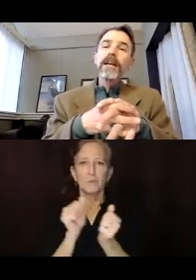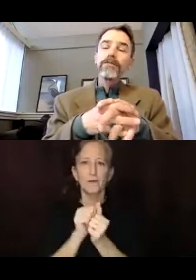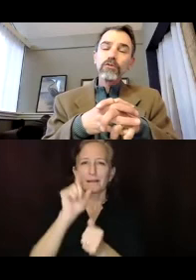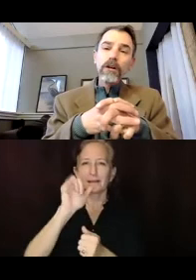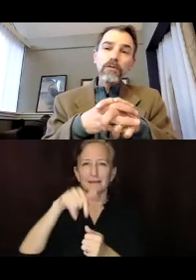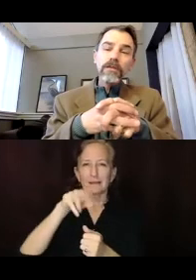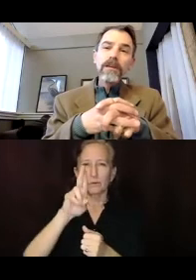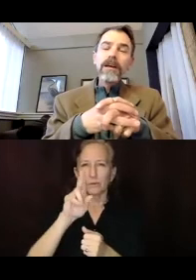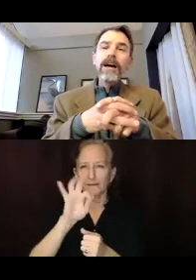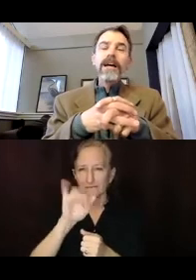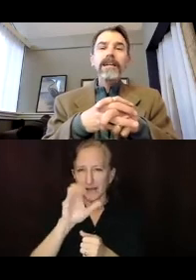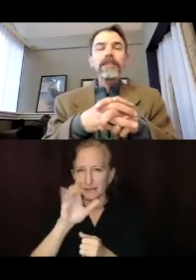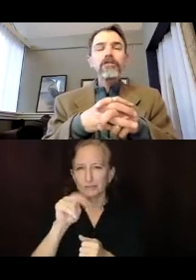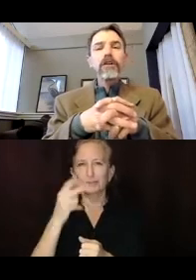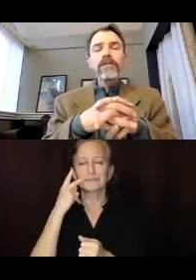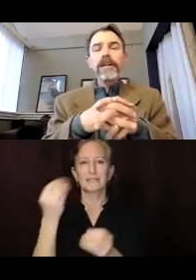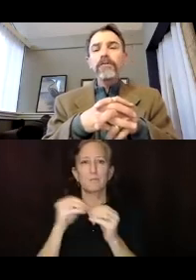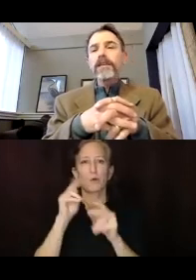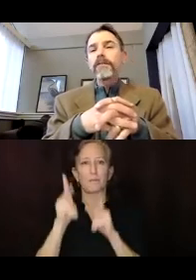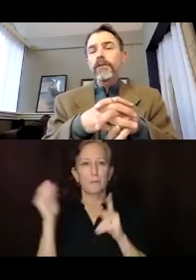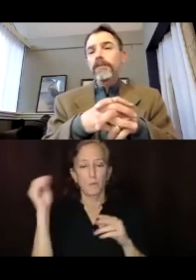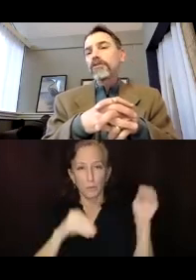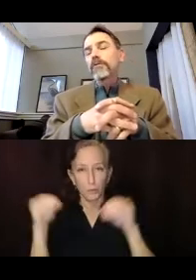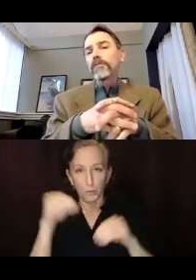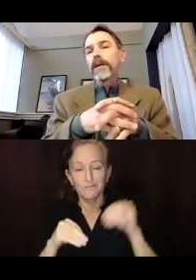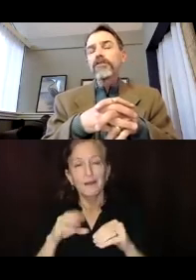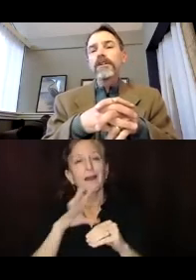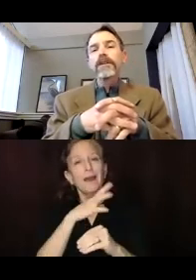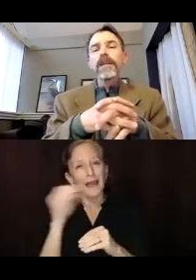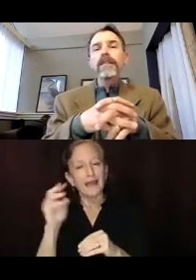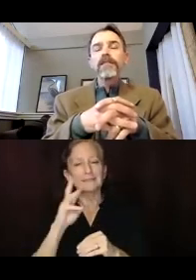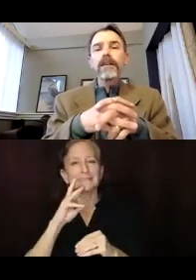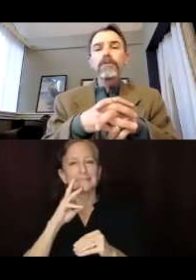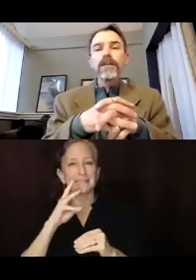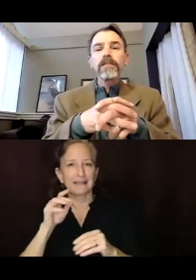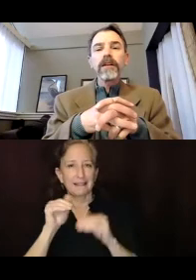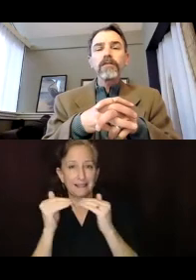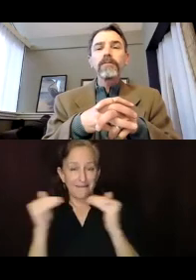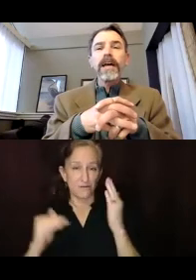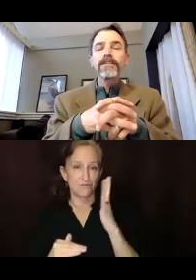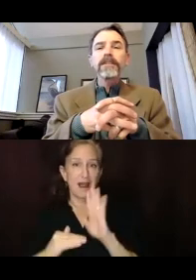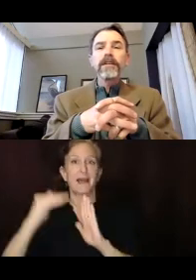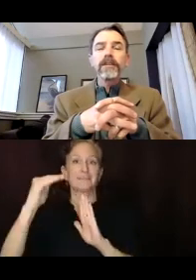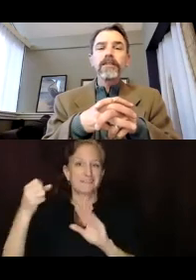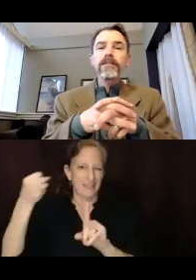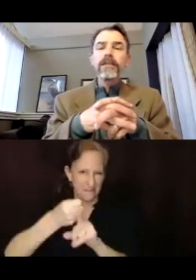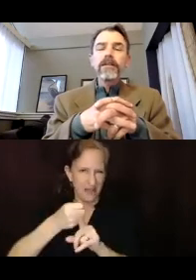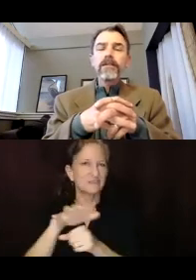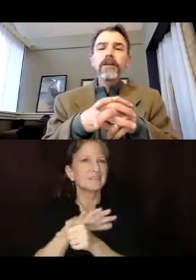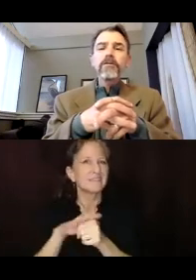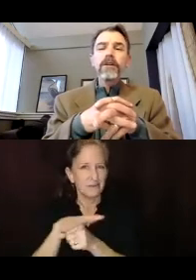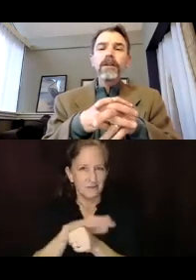seeing a lot of our growth. Uh, and it actually coincides with sea level rise, which I won't mention here, but a lot of the sea level rise is also impacting these areas.